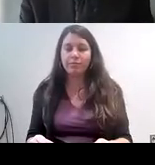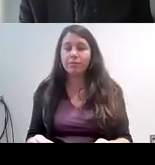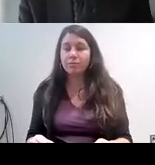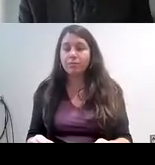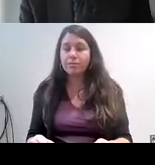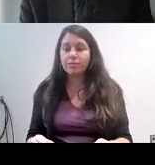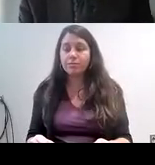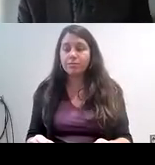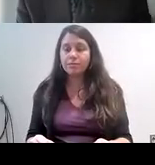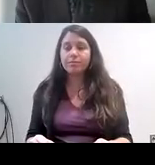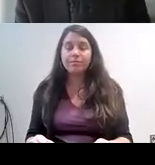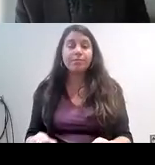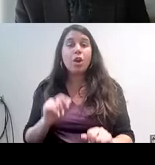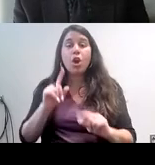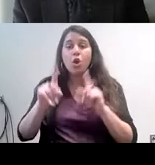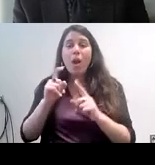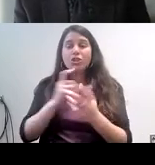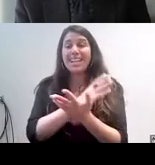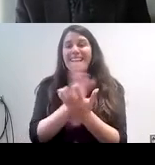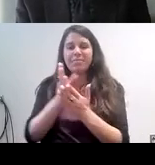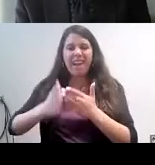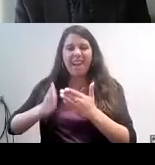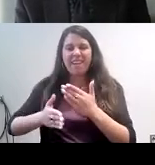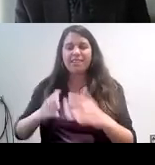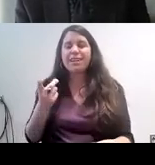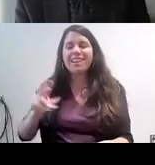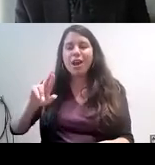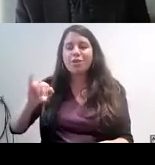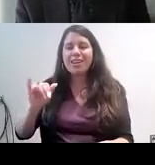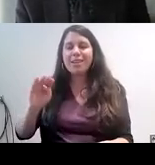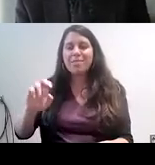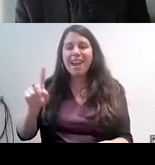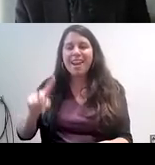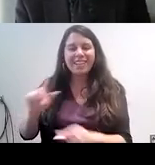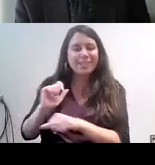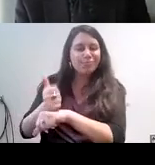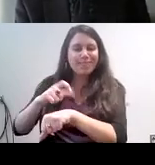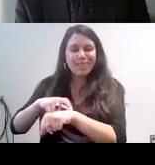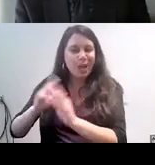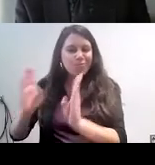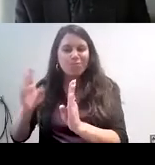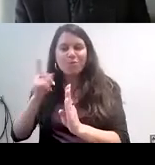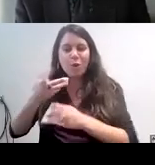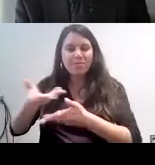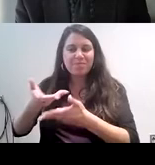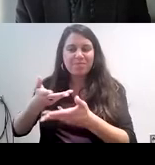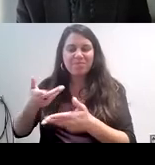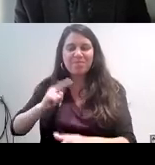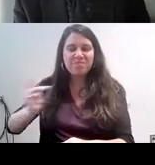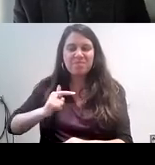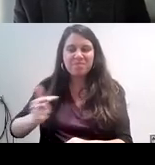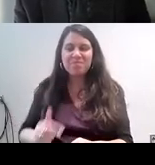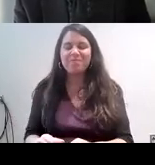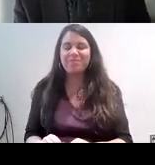We will get to questions at the end, and Dr. Jimenez will reserve time for that. So at that time,